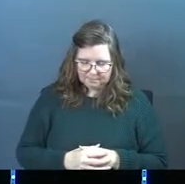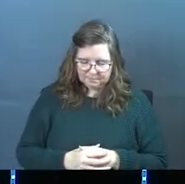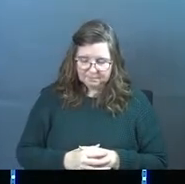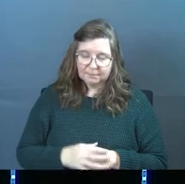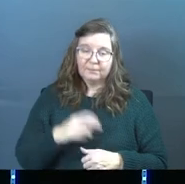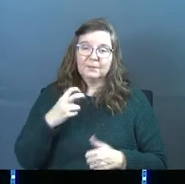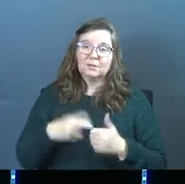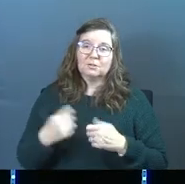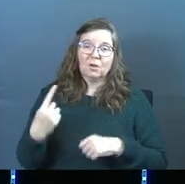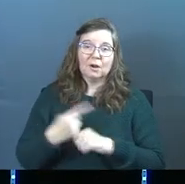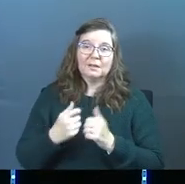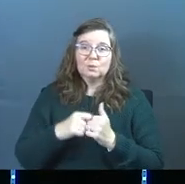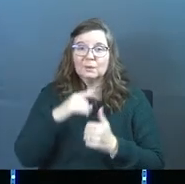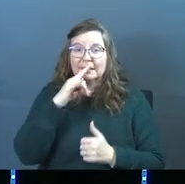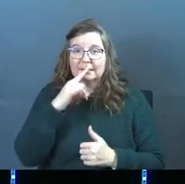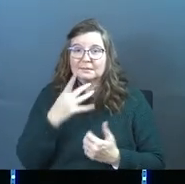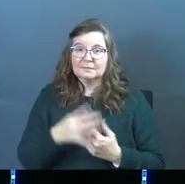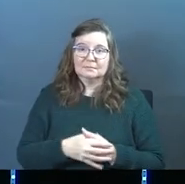Hard days with the kids.